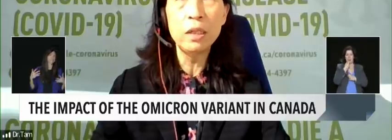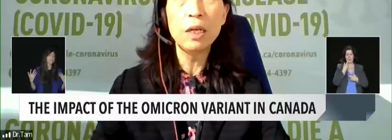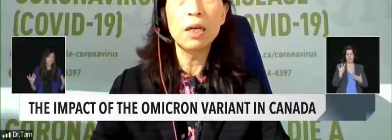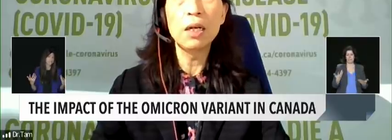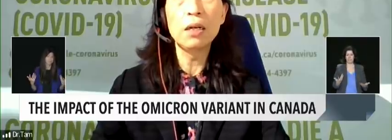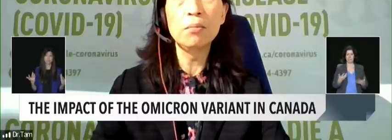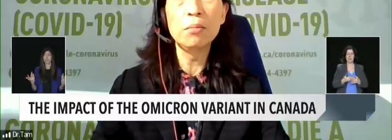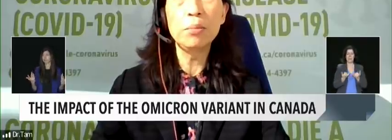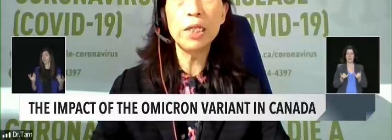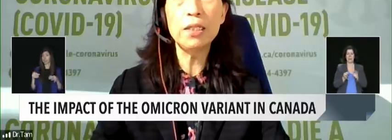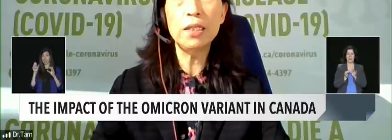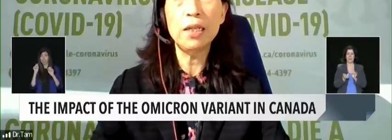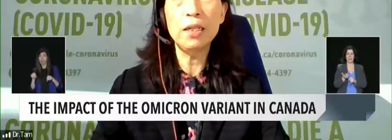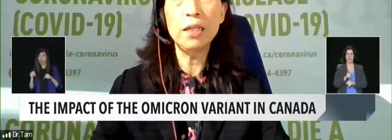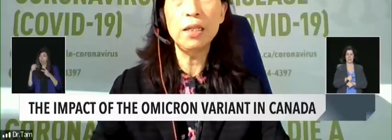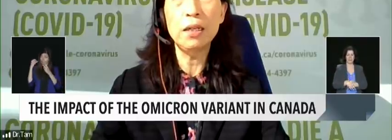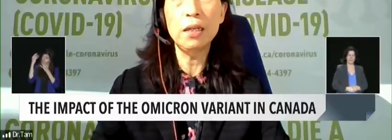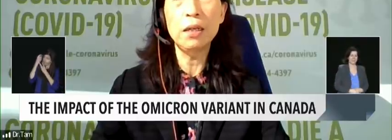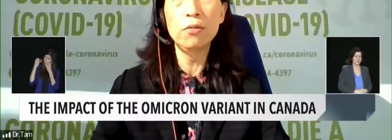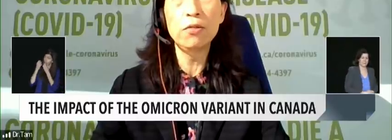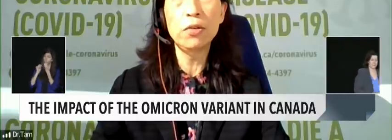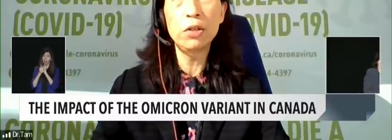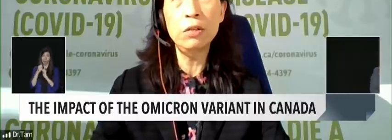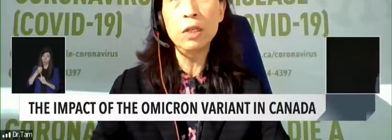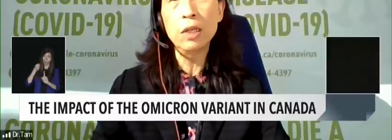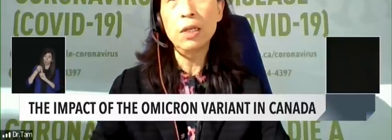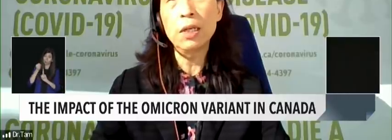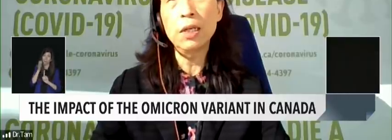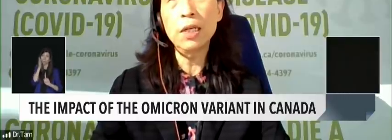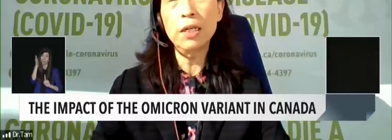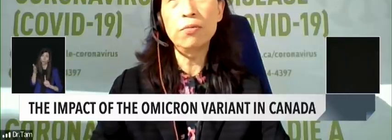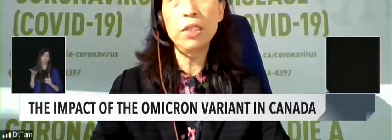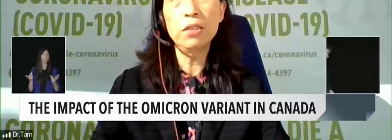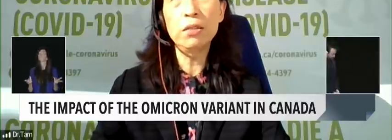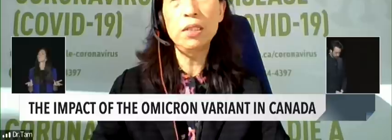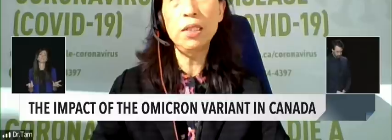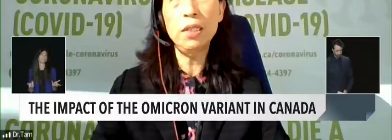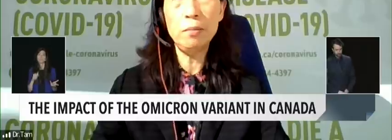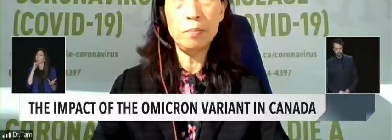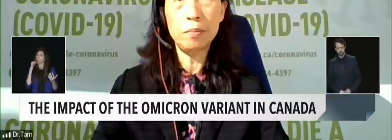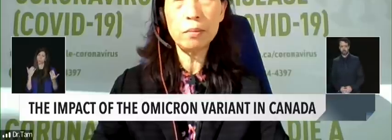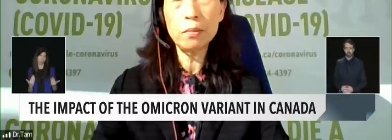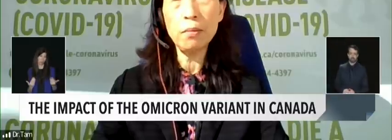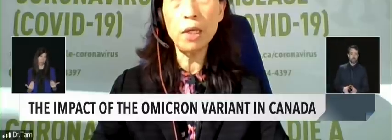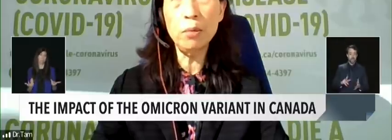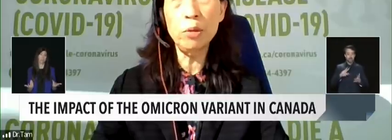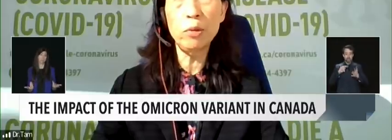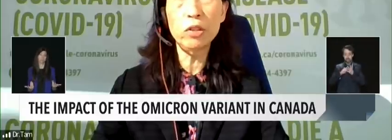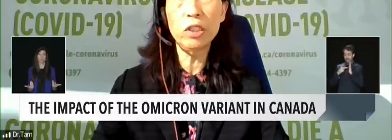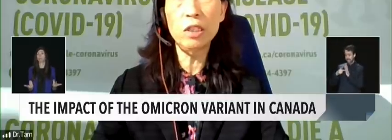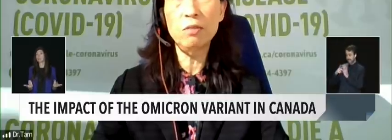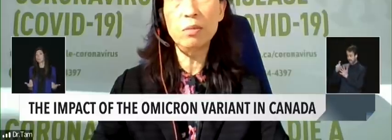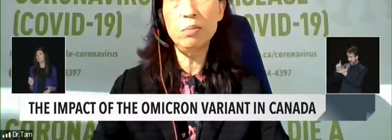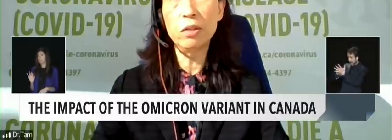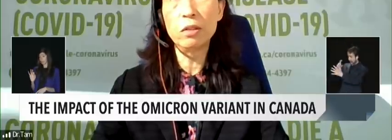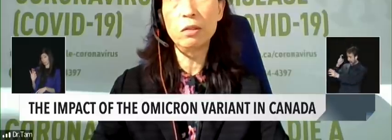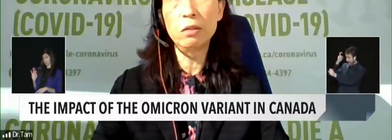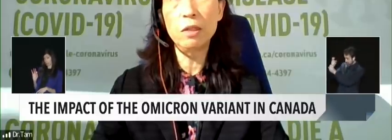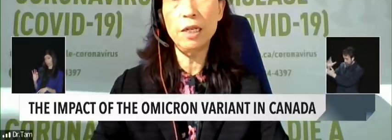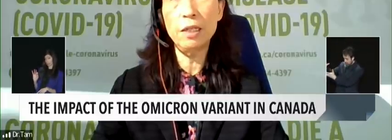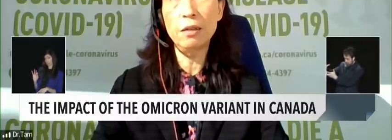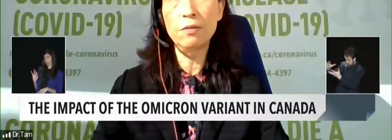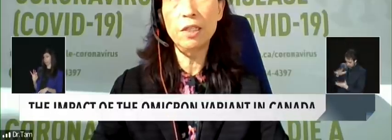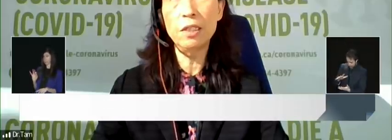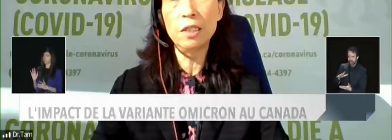model. But I think overall, if we do see the proportion of people